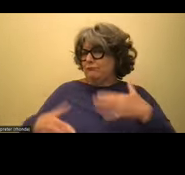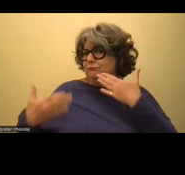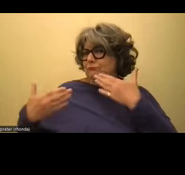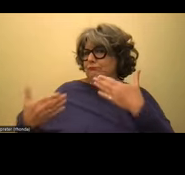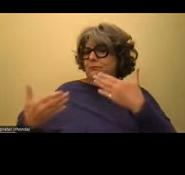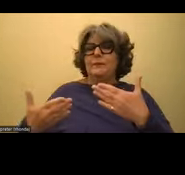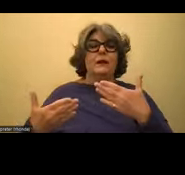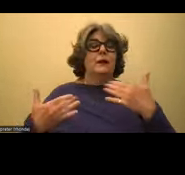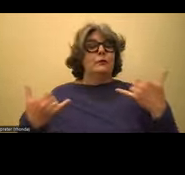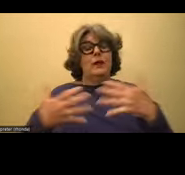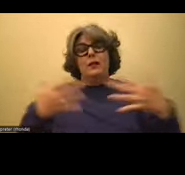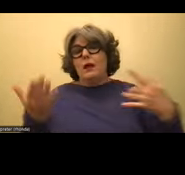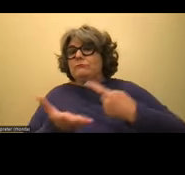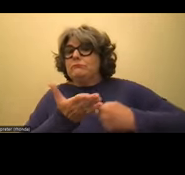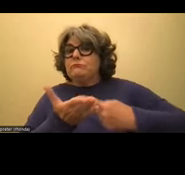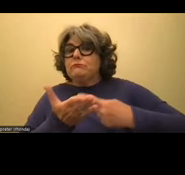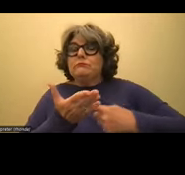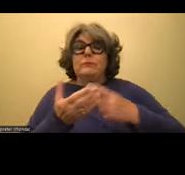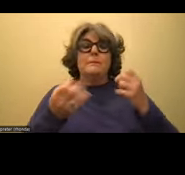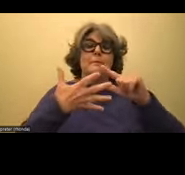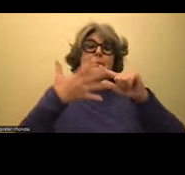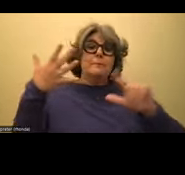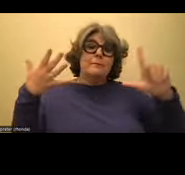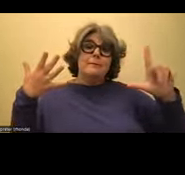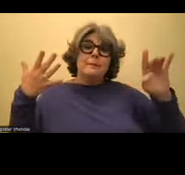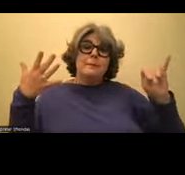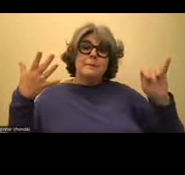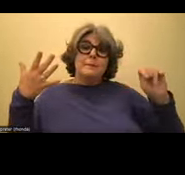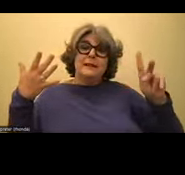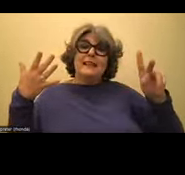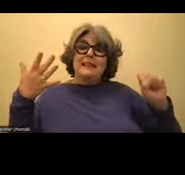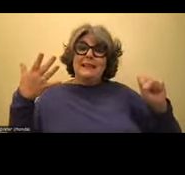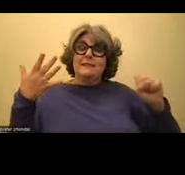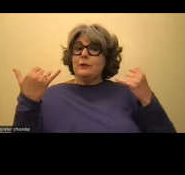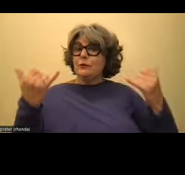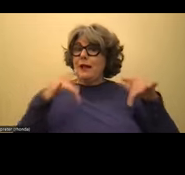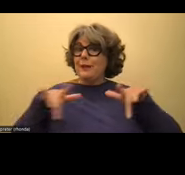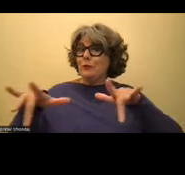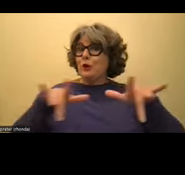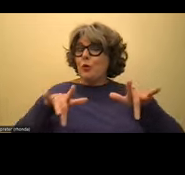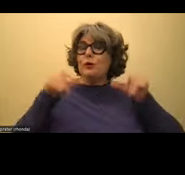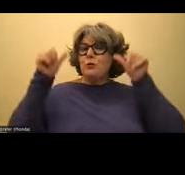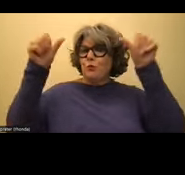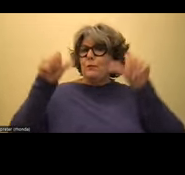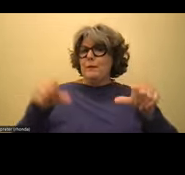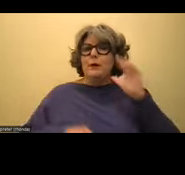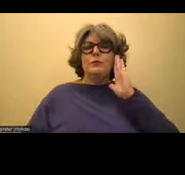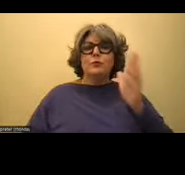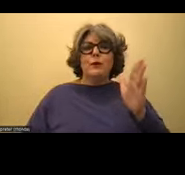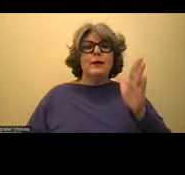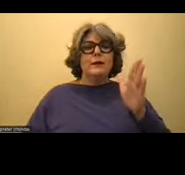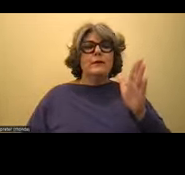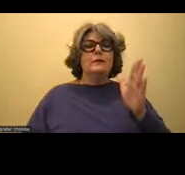a lot was talked about and there was a lot of links shared. And so the recording of this webinar will be posted on the Office of